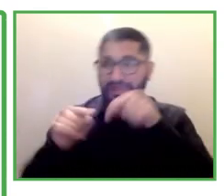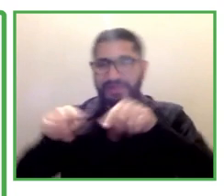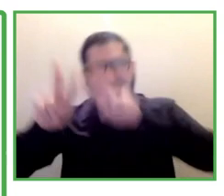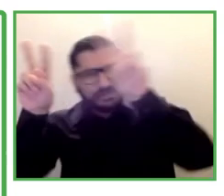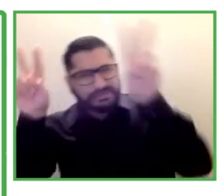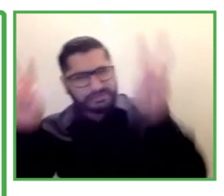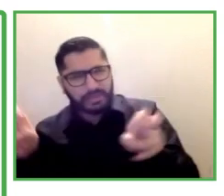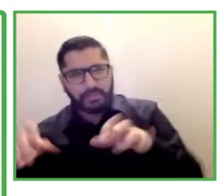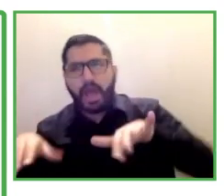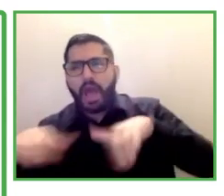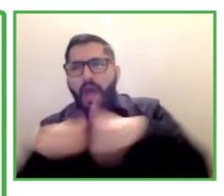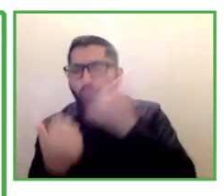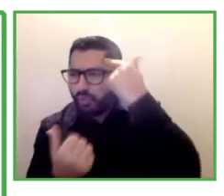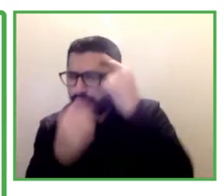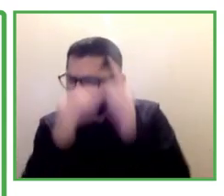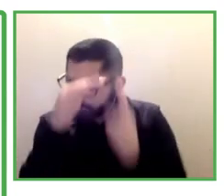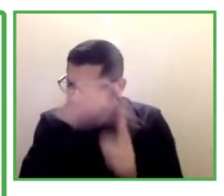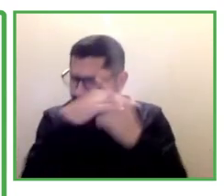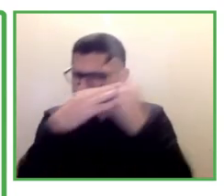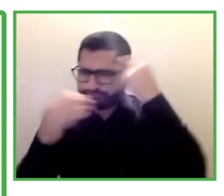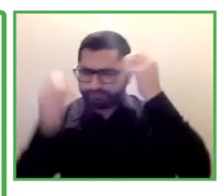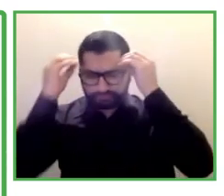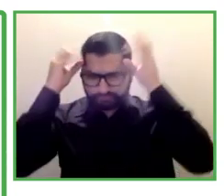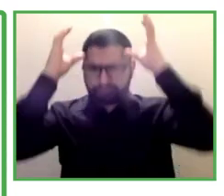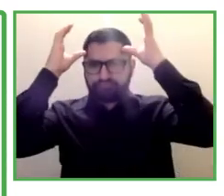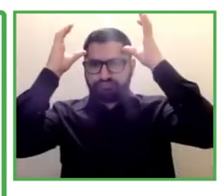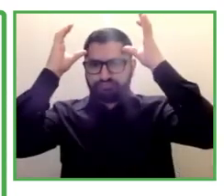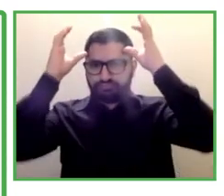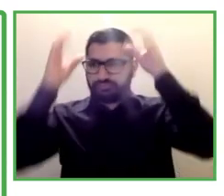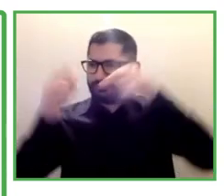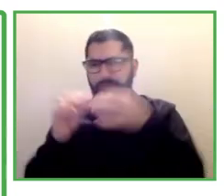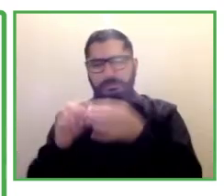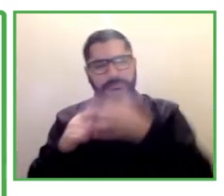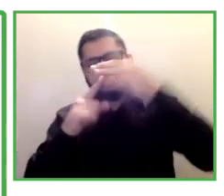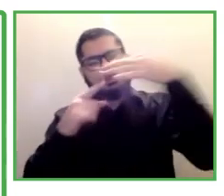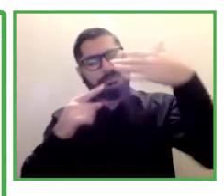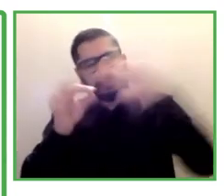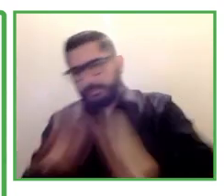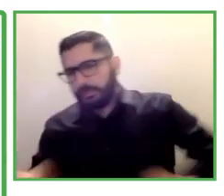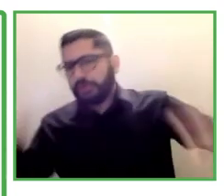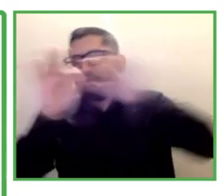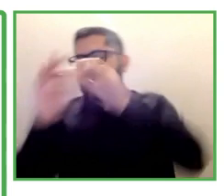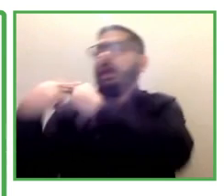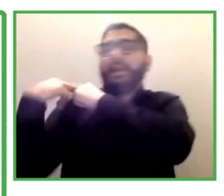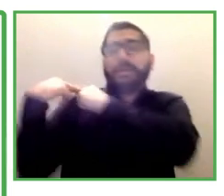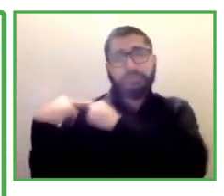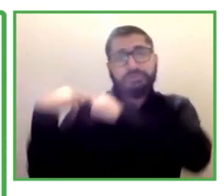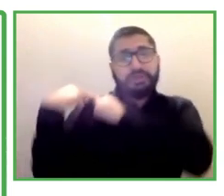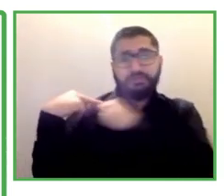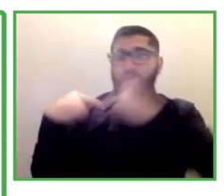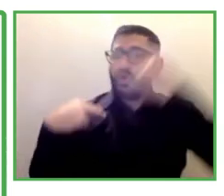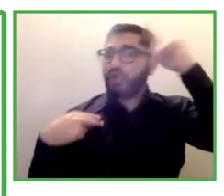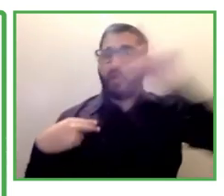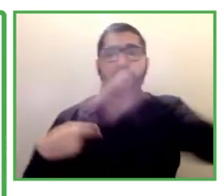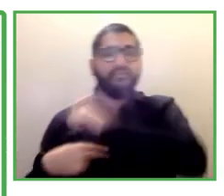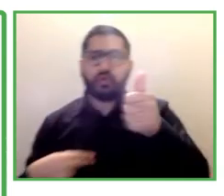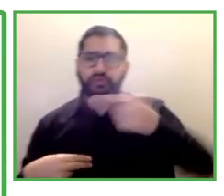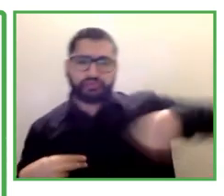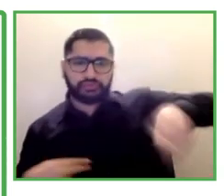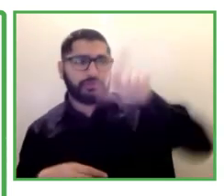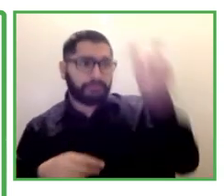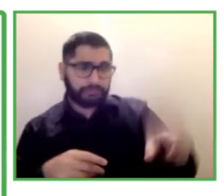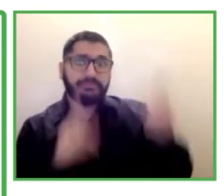the side of people with disability themselves. Yes, we want you. Yes, you can. With the right setting, with the right